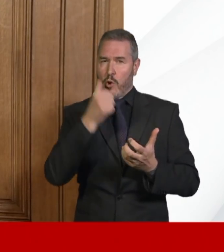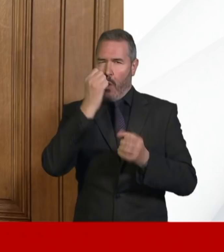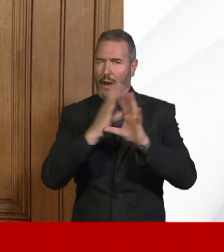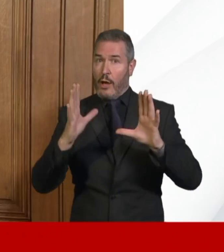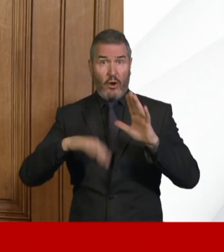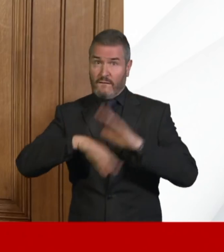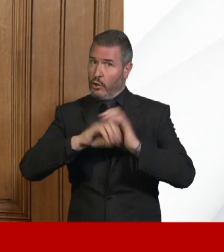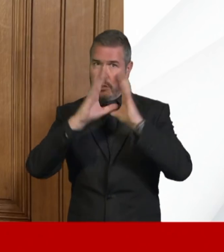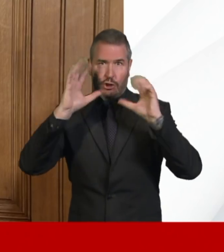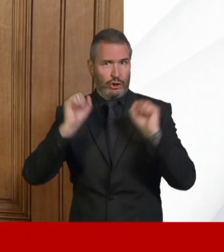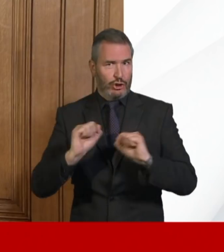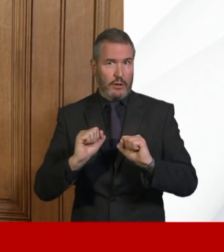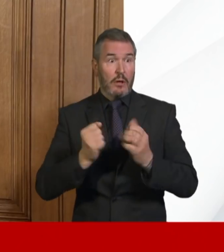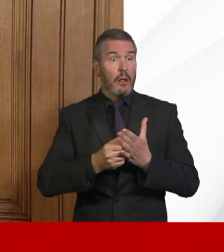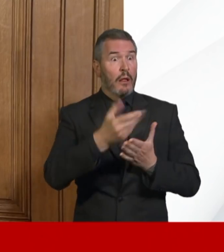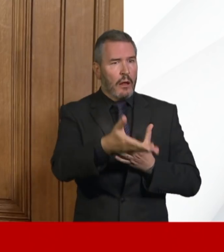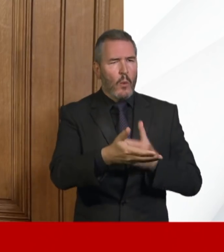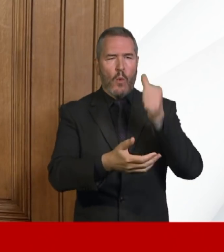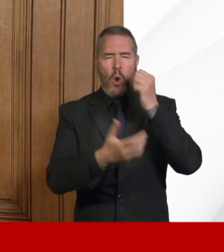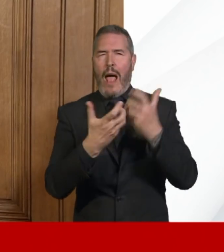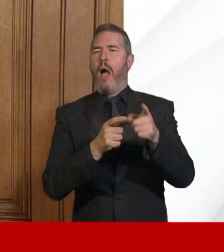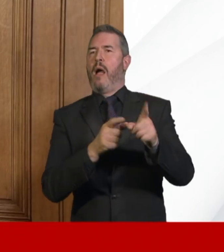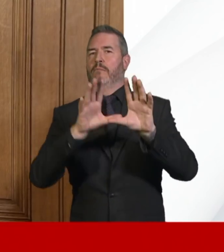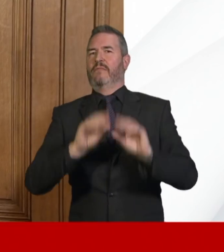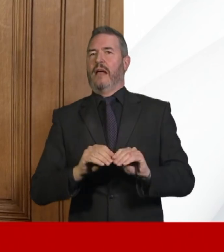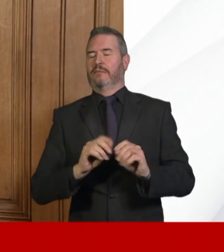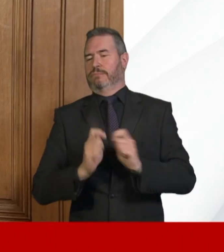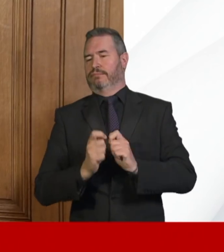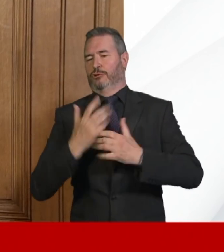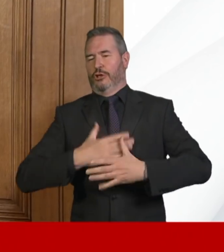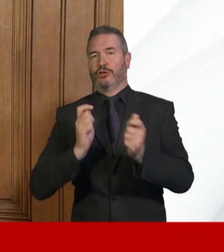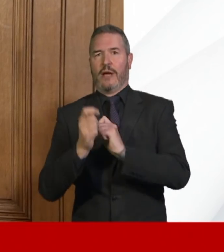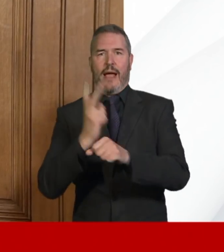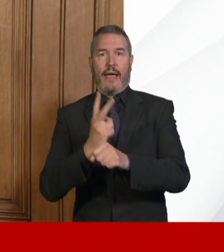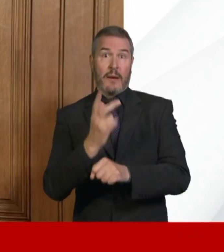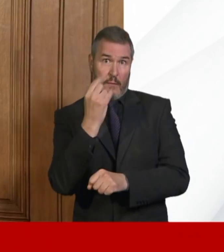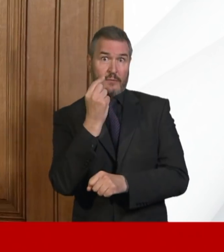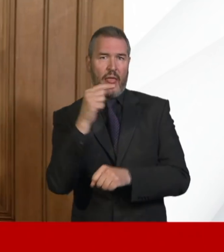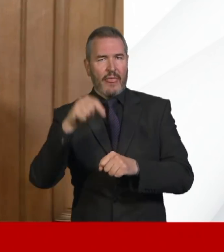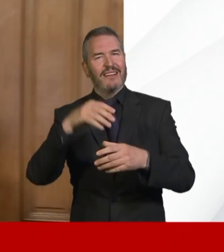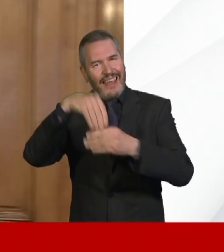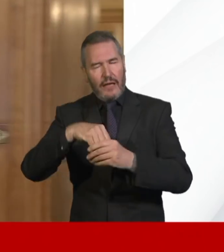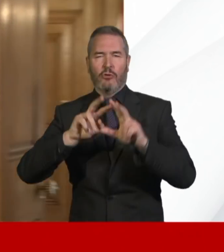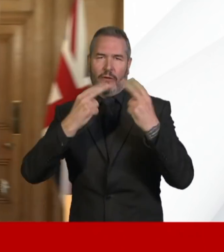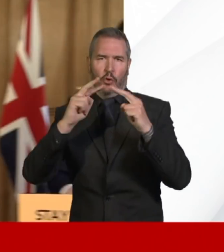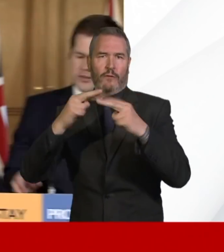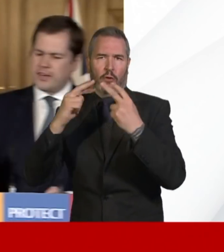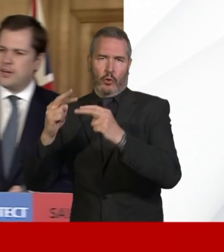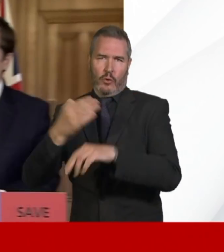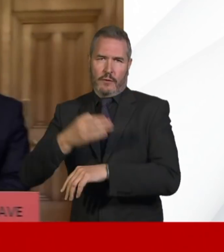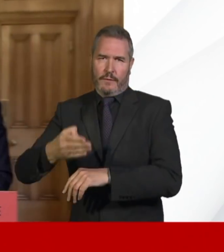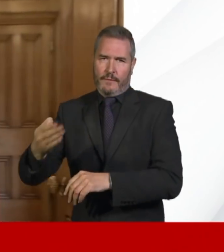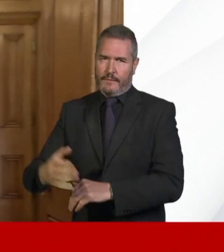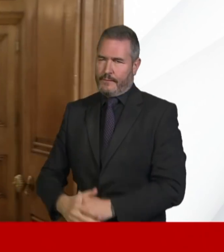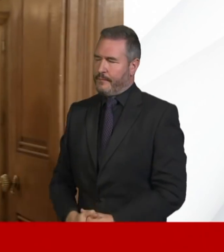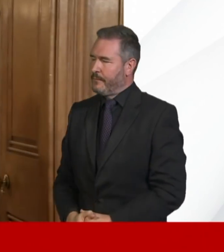more insight into how to manage that tail end of it. And we can provide more information then. Thanks, Jenny. Well, as I